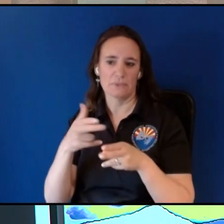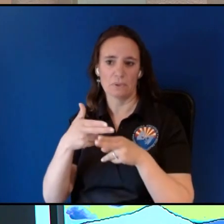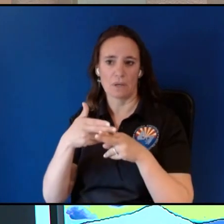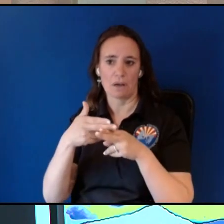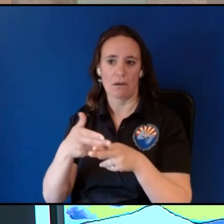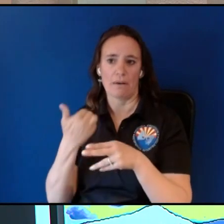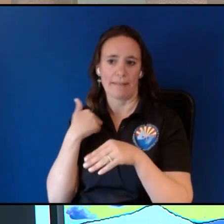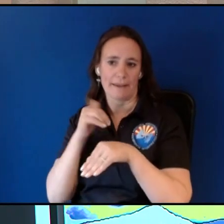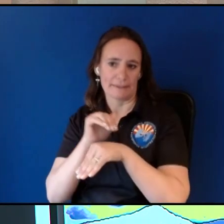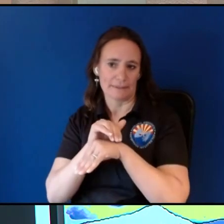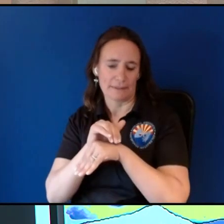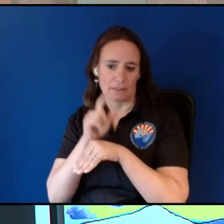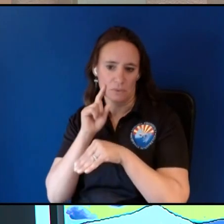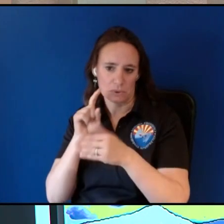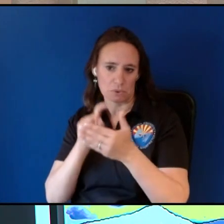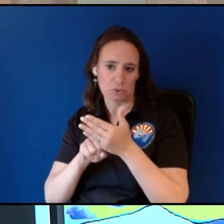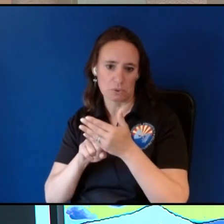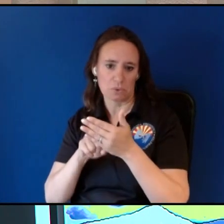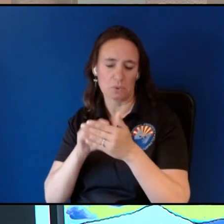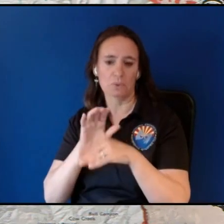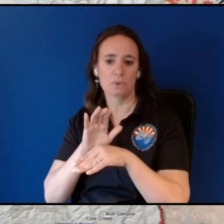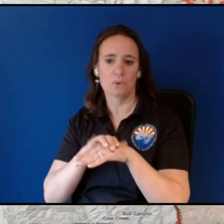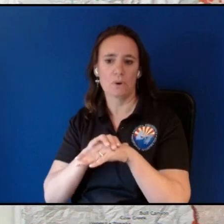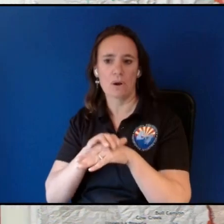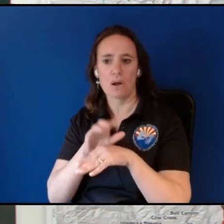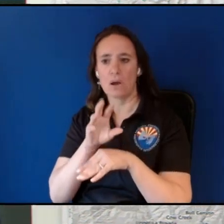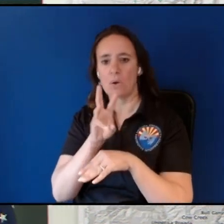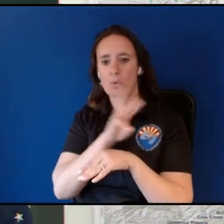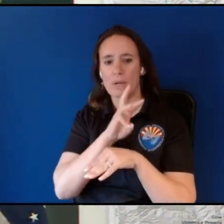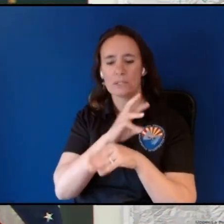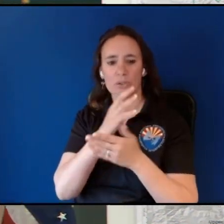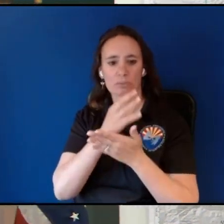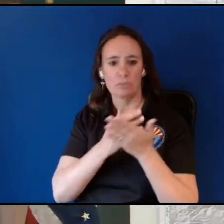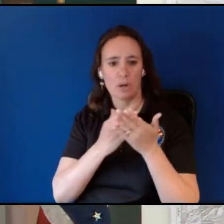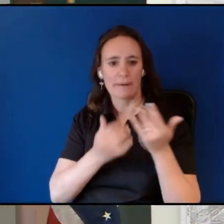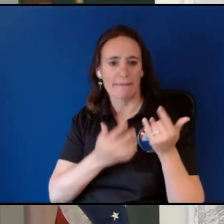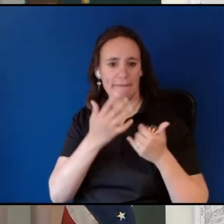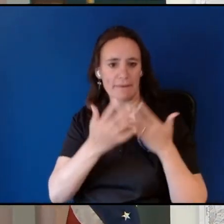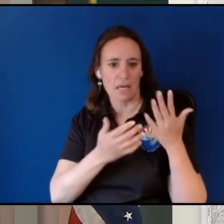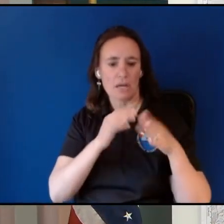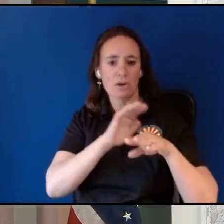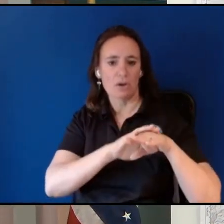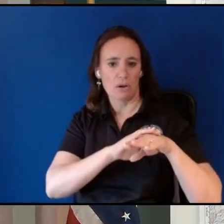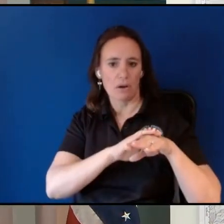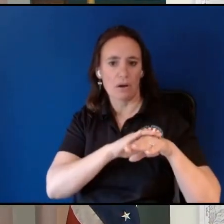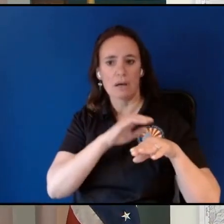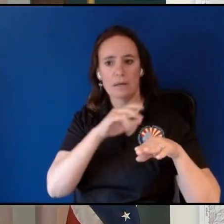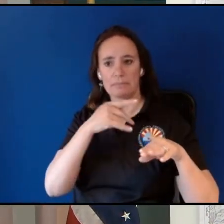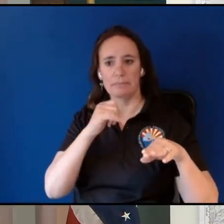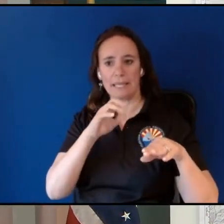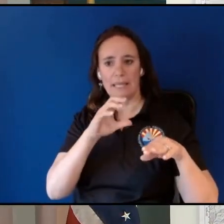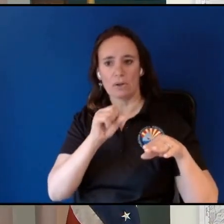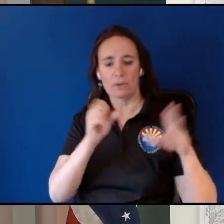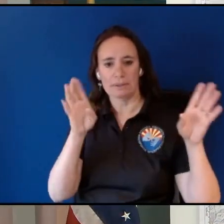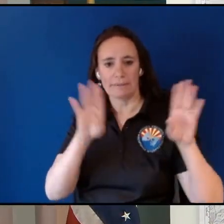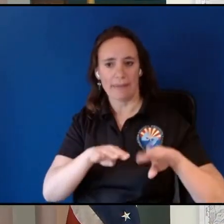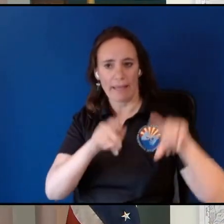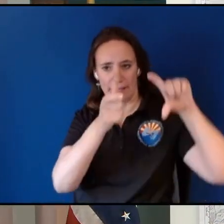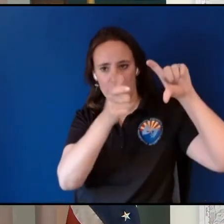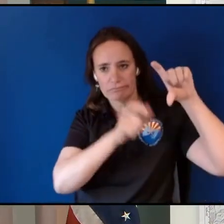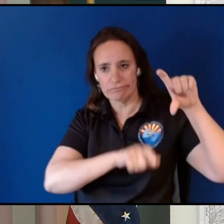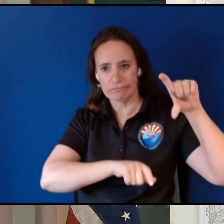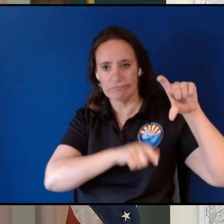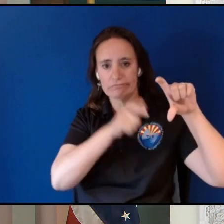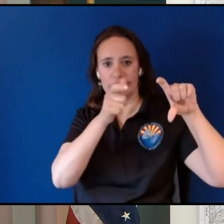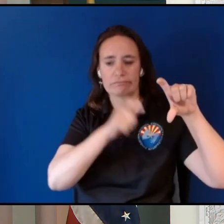that we saw over on this western side of the fire all along the Pecos Valley and this really has been a pretty recurring feature over the